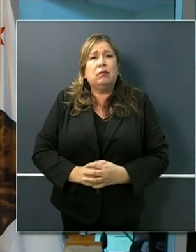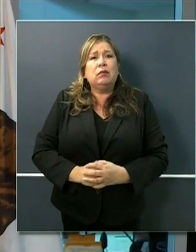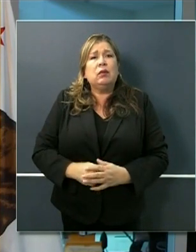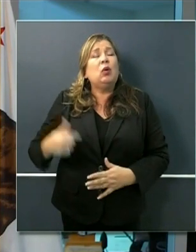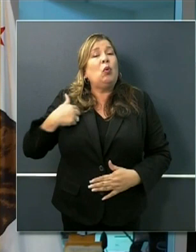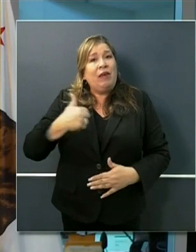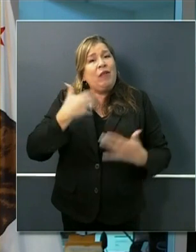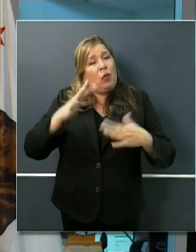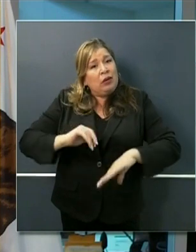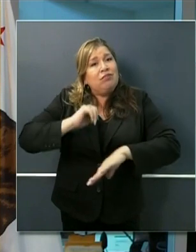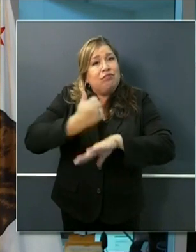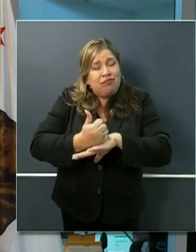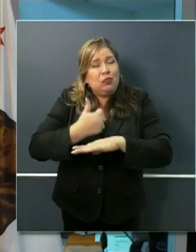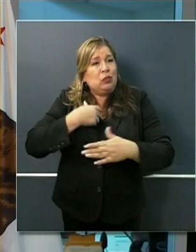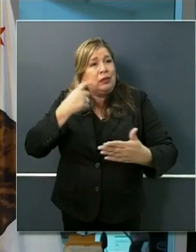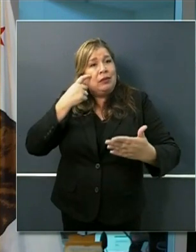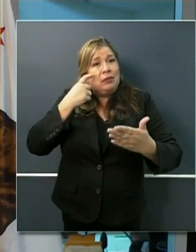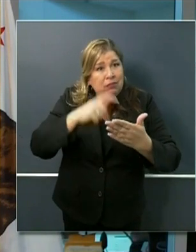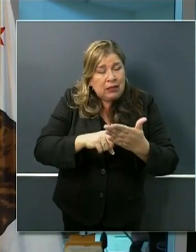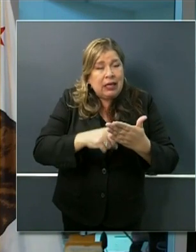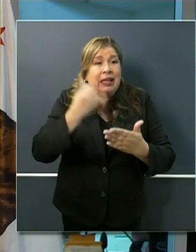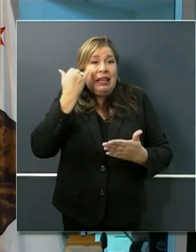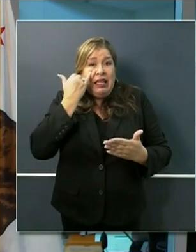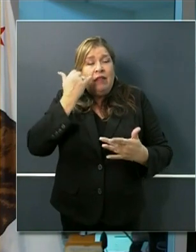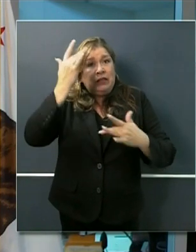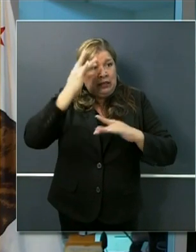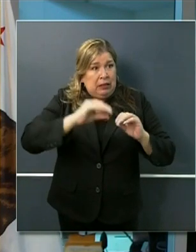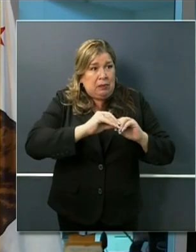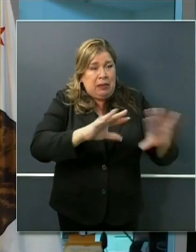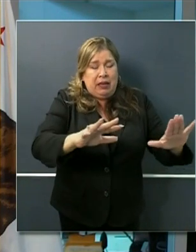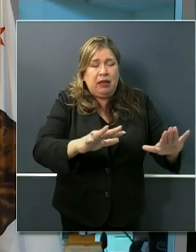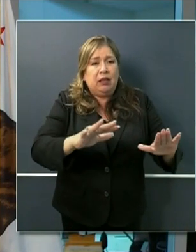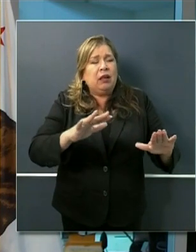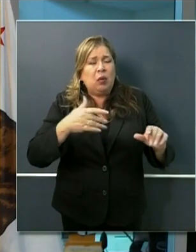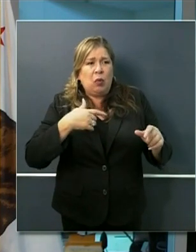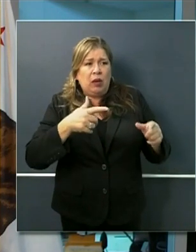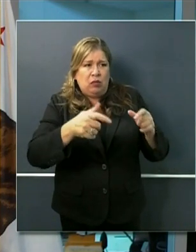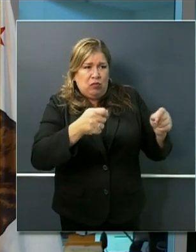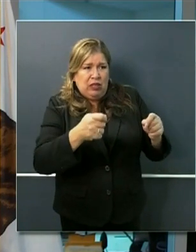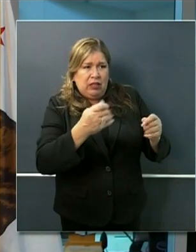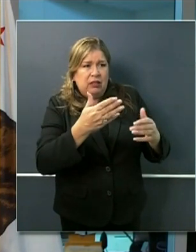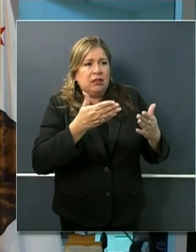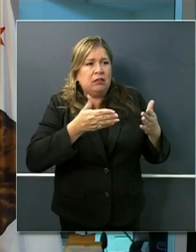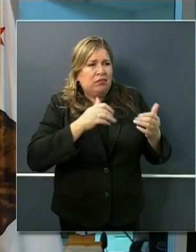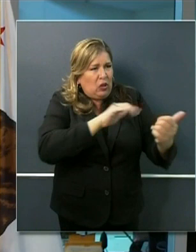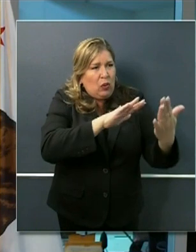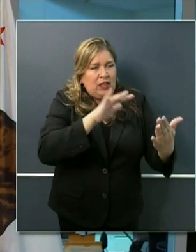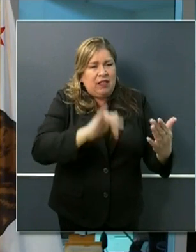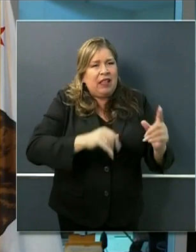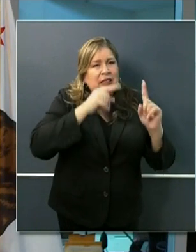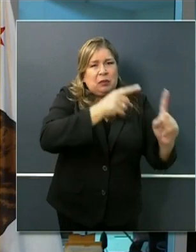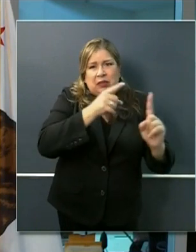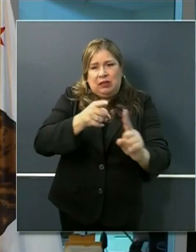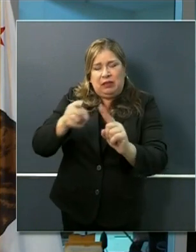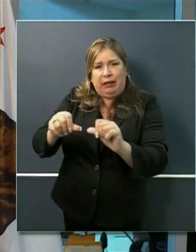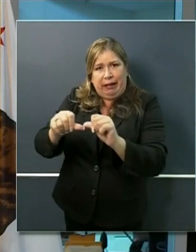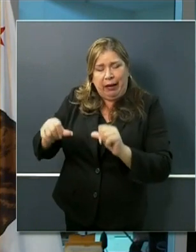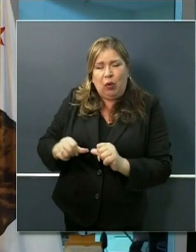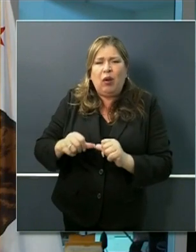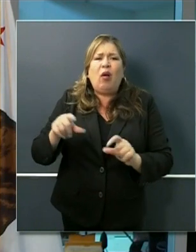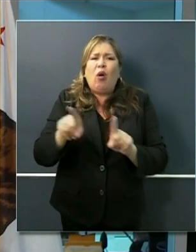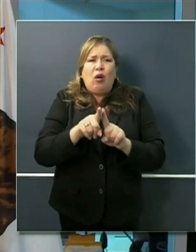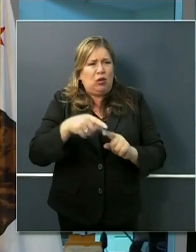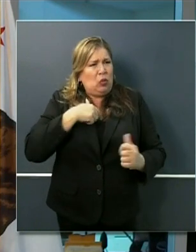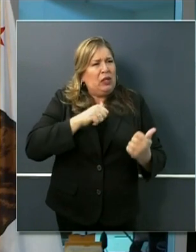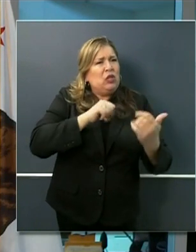are outbreaks that help provide resources immediately to those settings and also address some of the very difficult staffing questions but there is